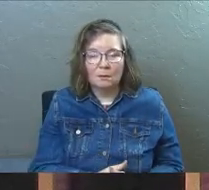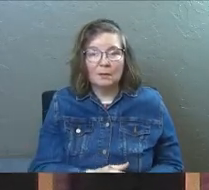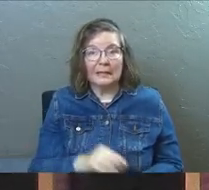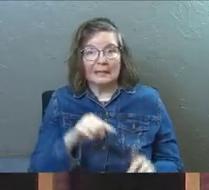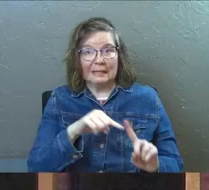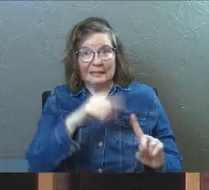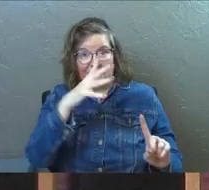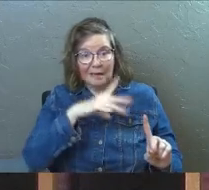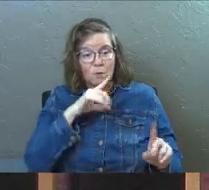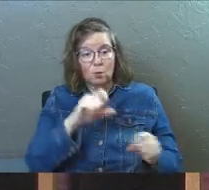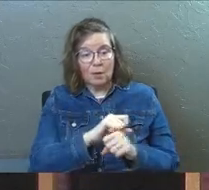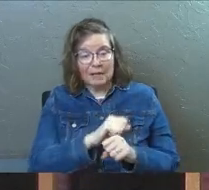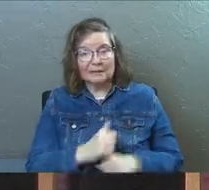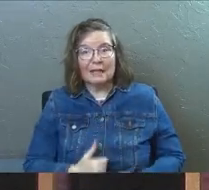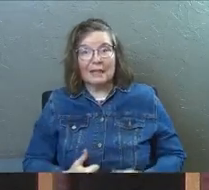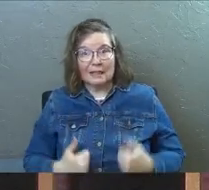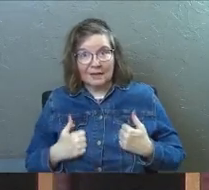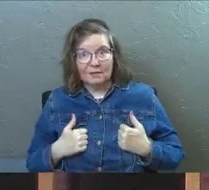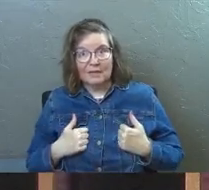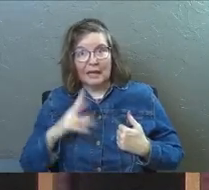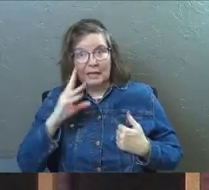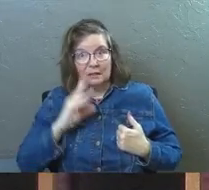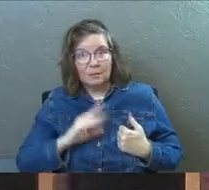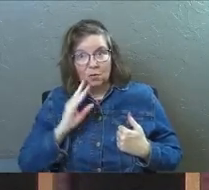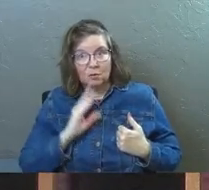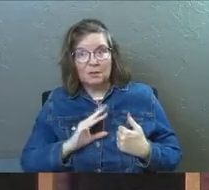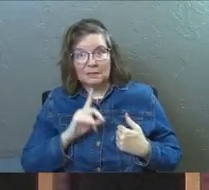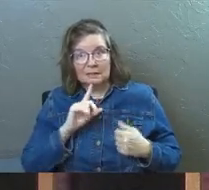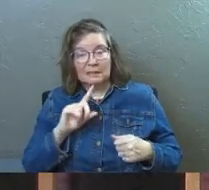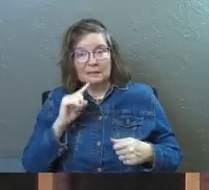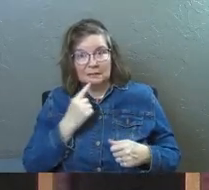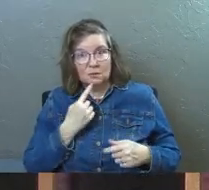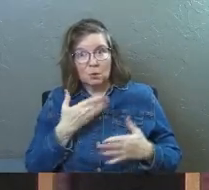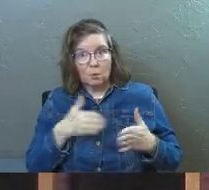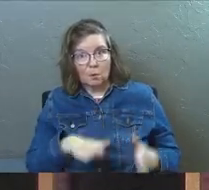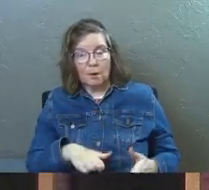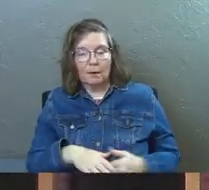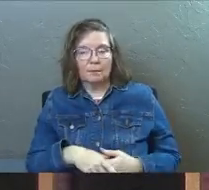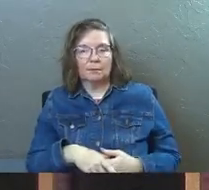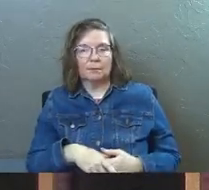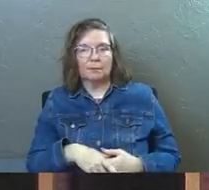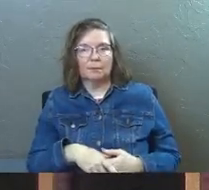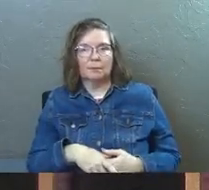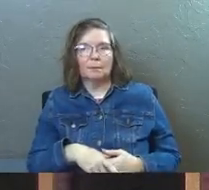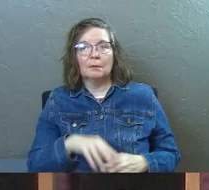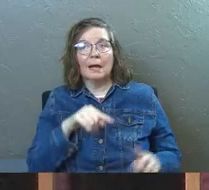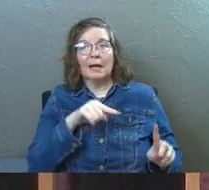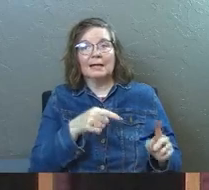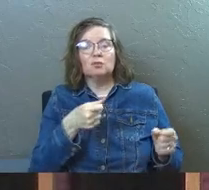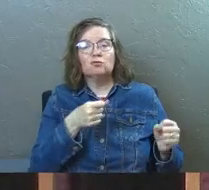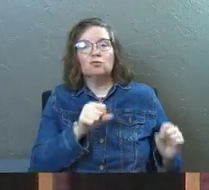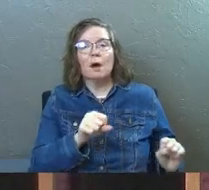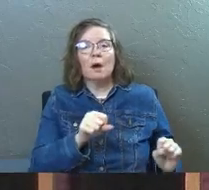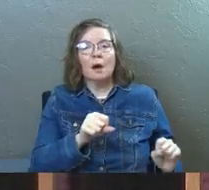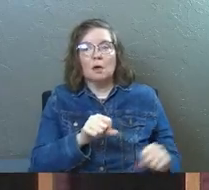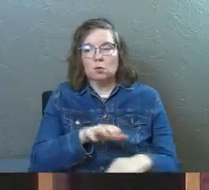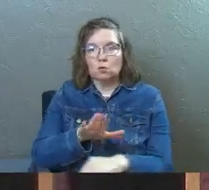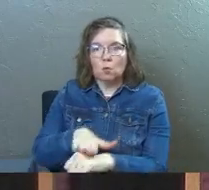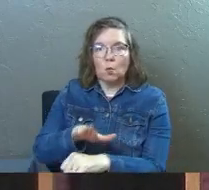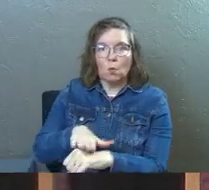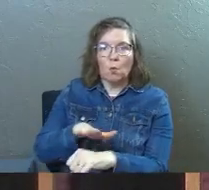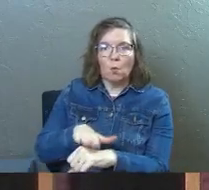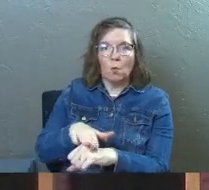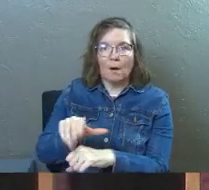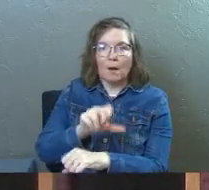He's a guy who's actually living this out in an extreme way. And he's trying to